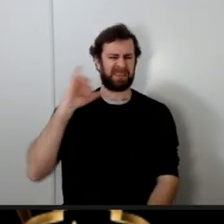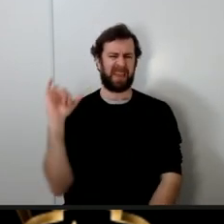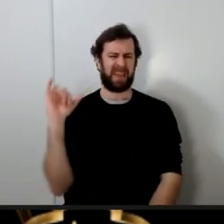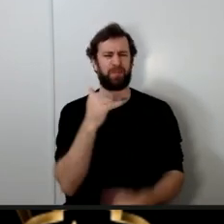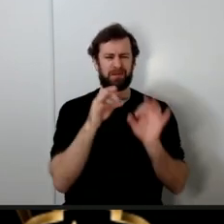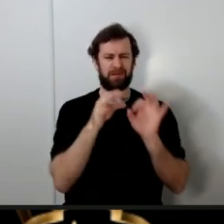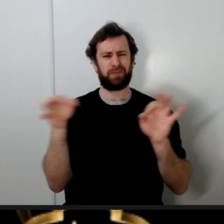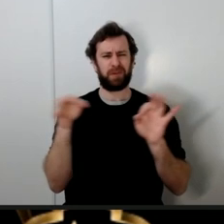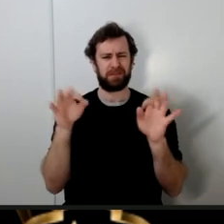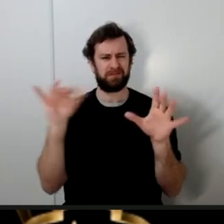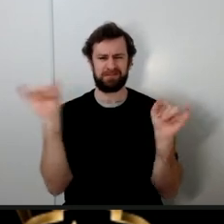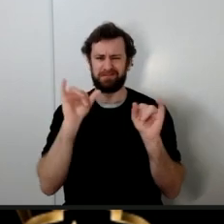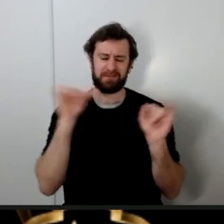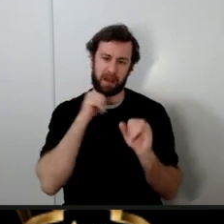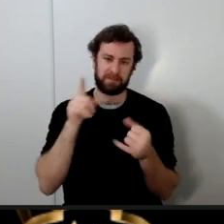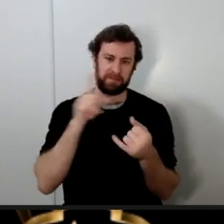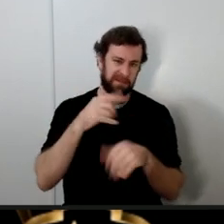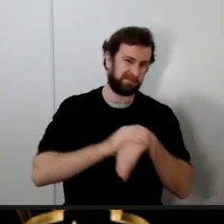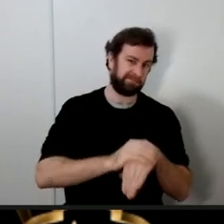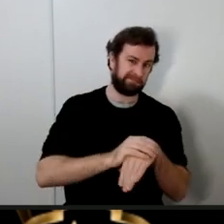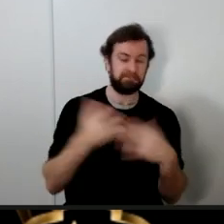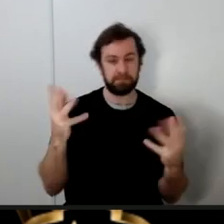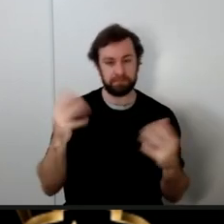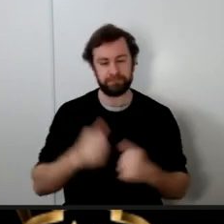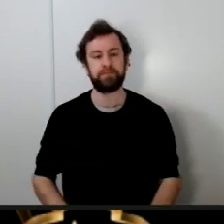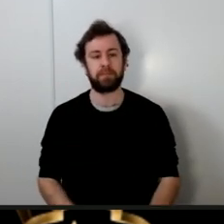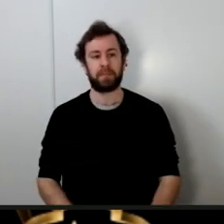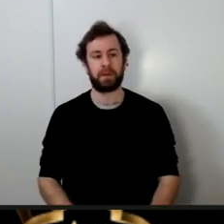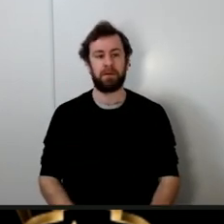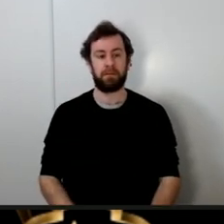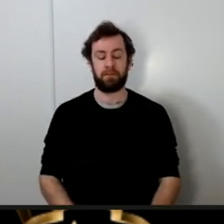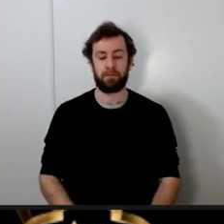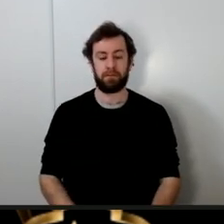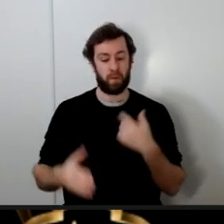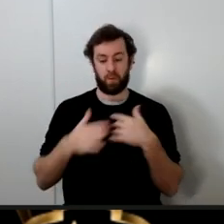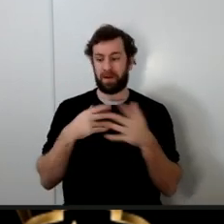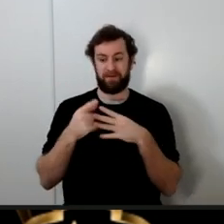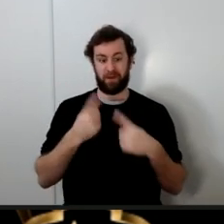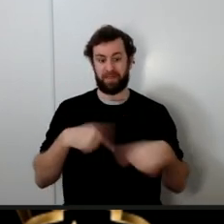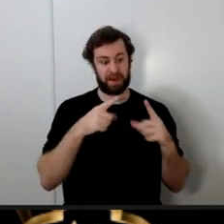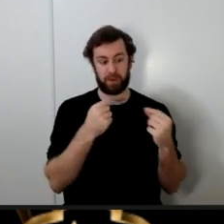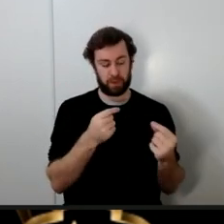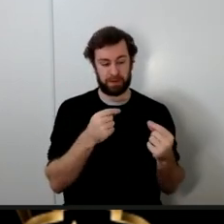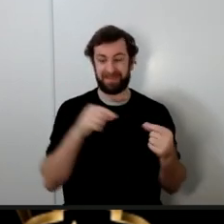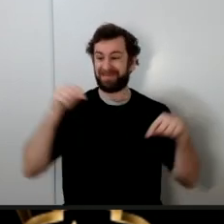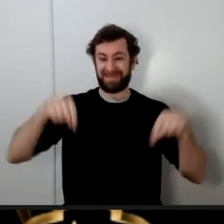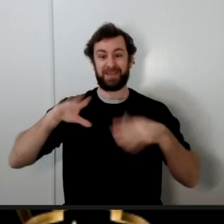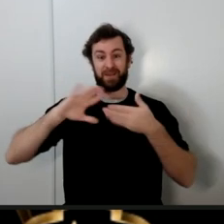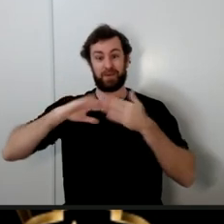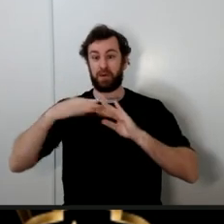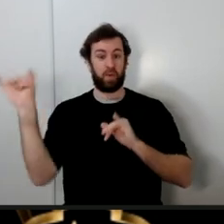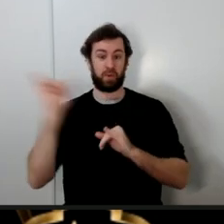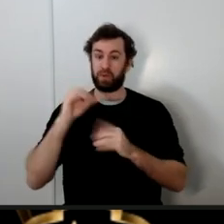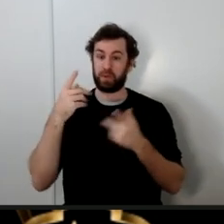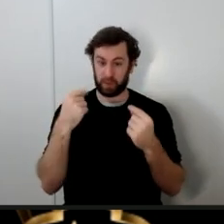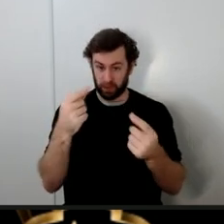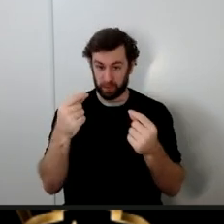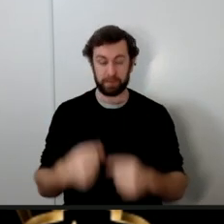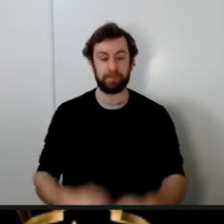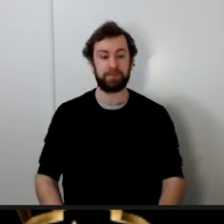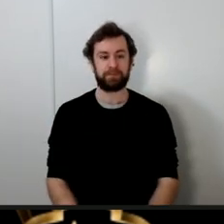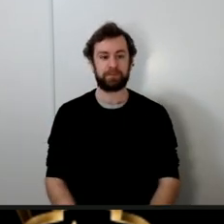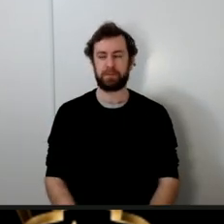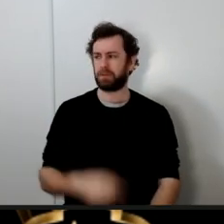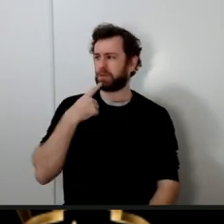behind this hadith that whatever they did this Ummah is also going to do so he asked him Ya Rasulullah who are you